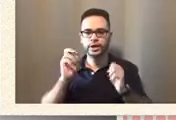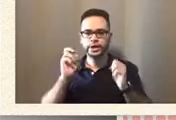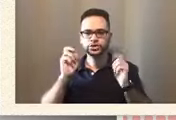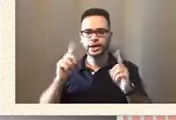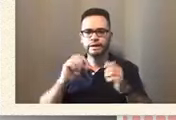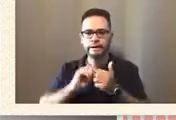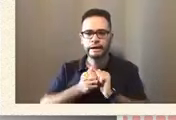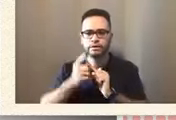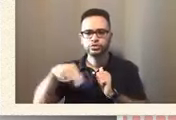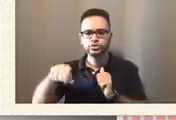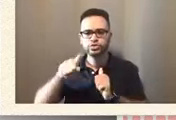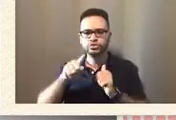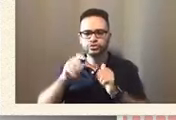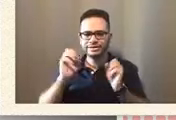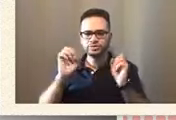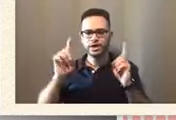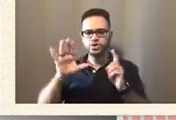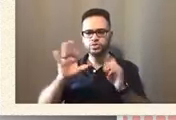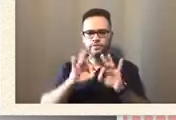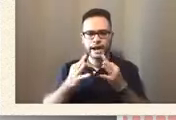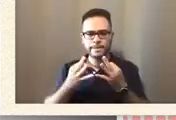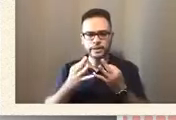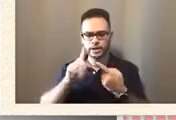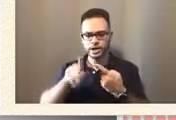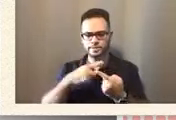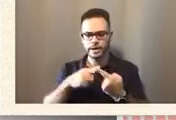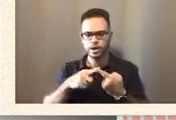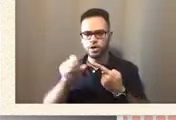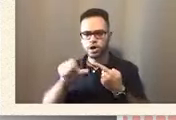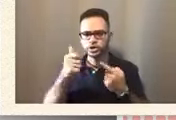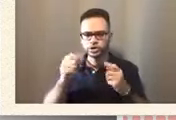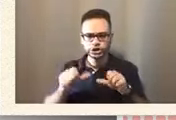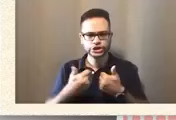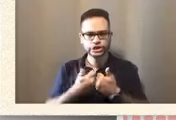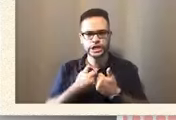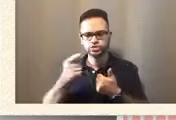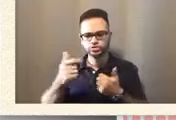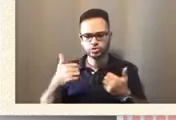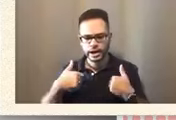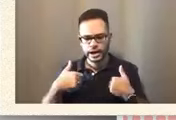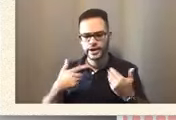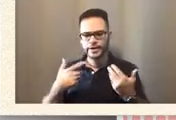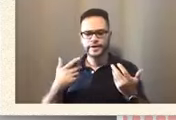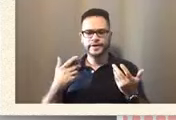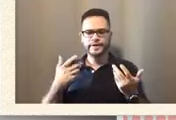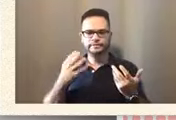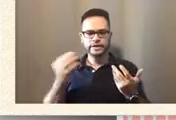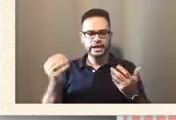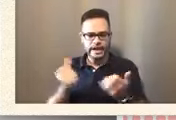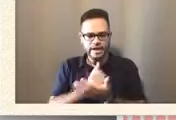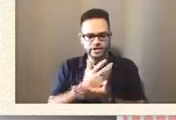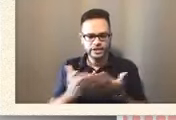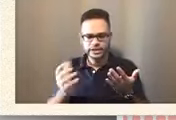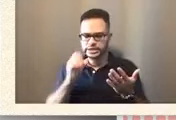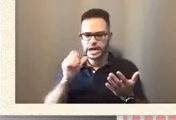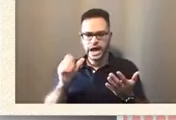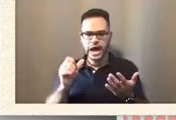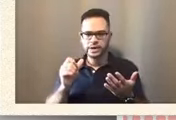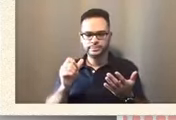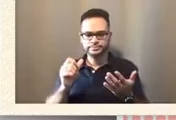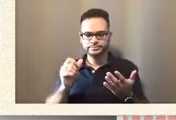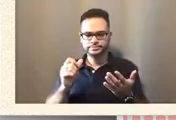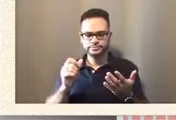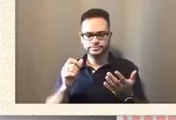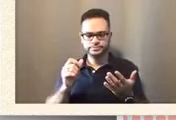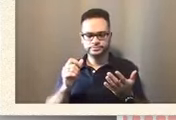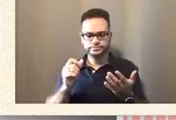family about what are the challenges that you have and that, you know, everything is not as so cut and